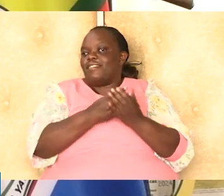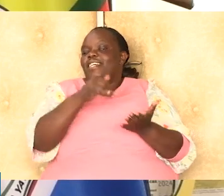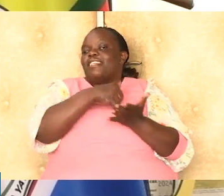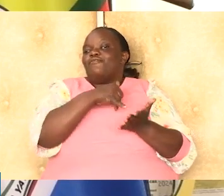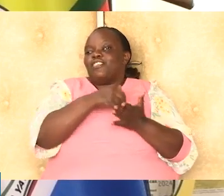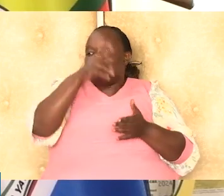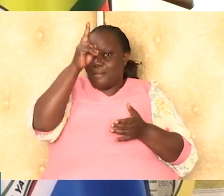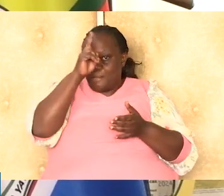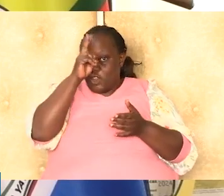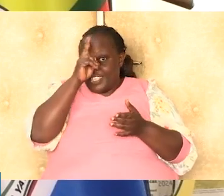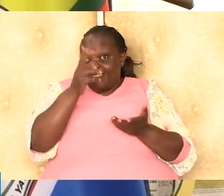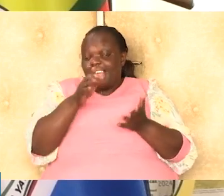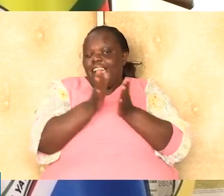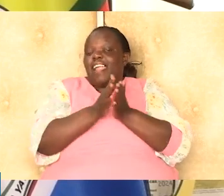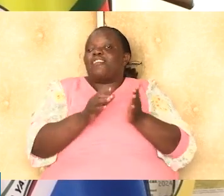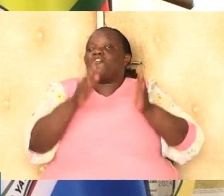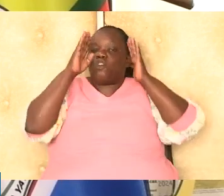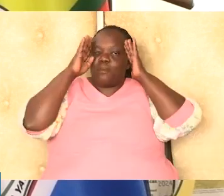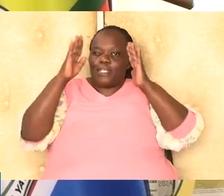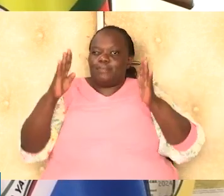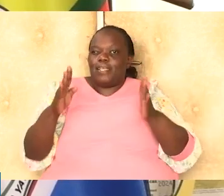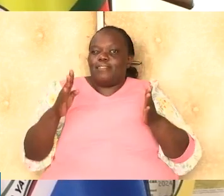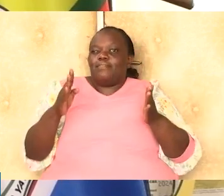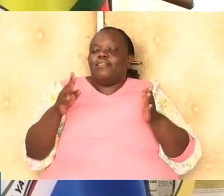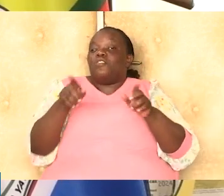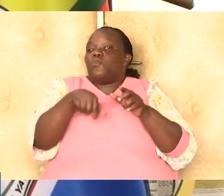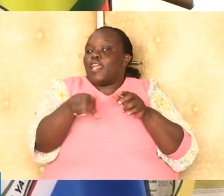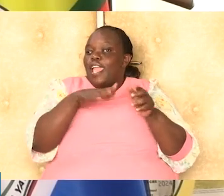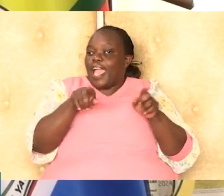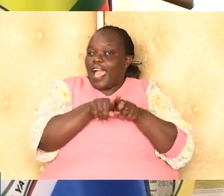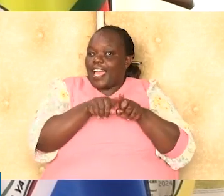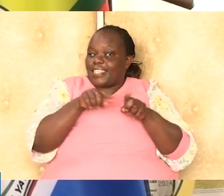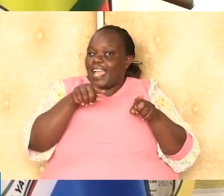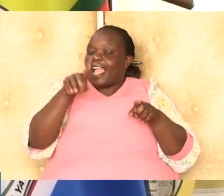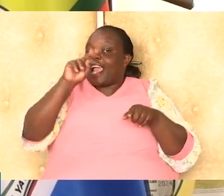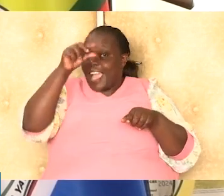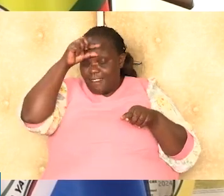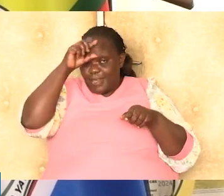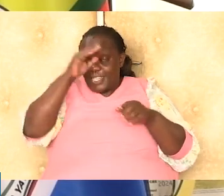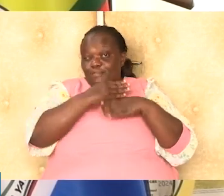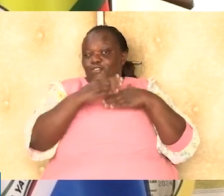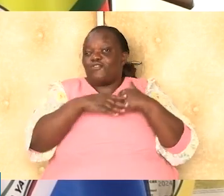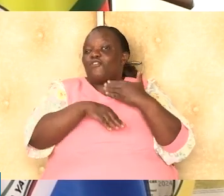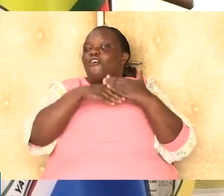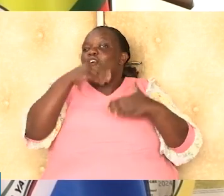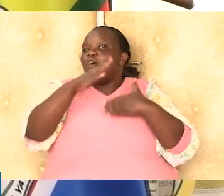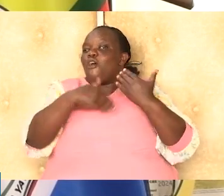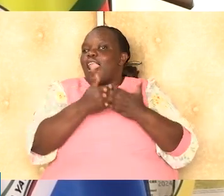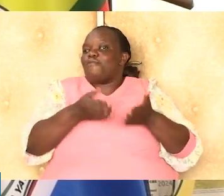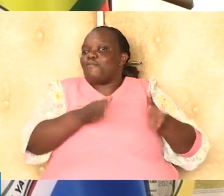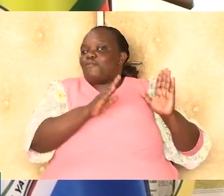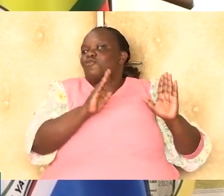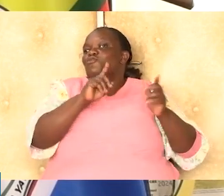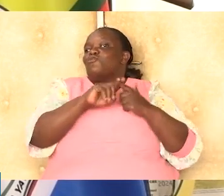inclusive policies and unwavering commitment. We as a government will build a Kenya where every citizen has an opportunity